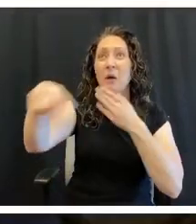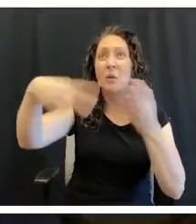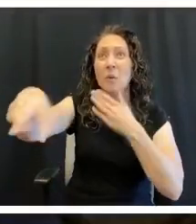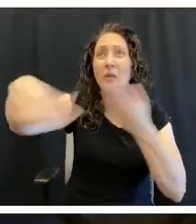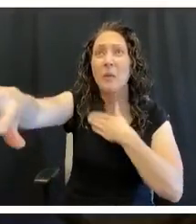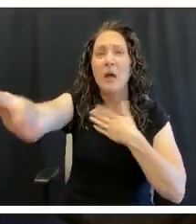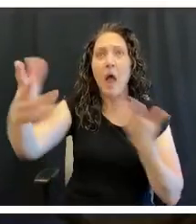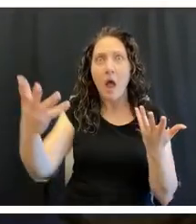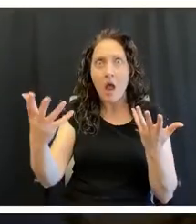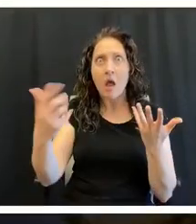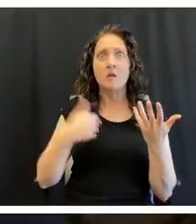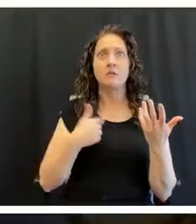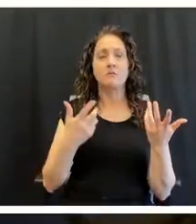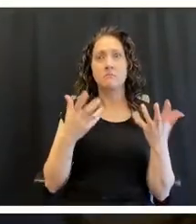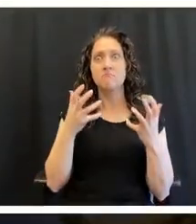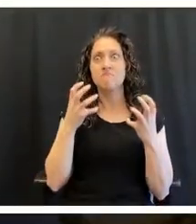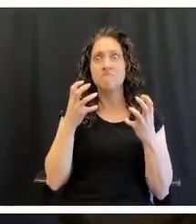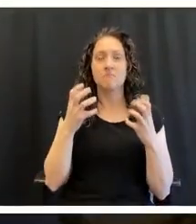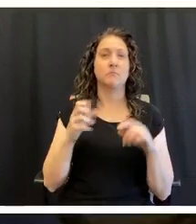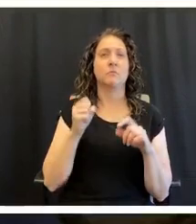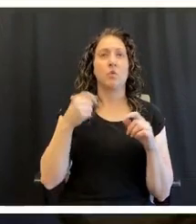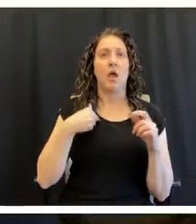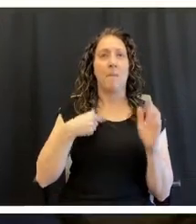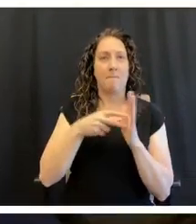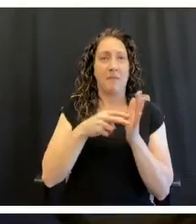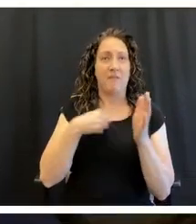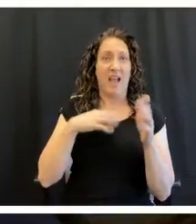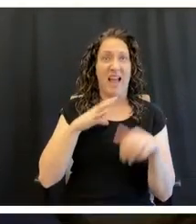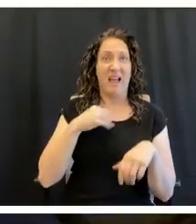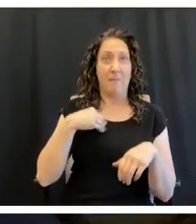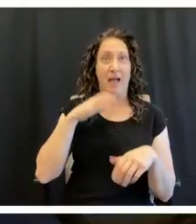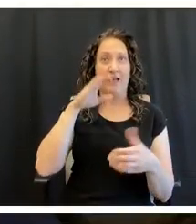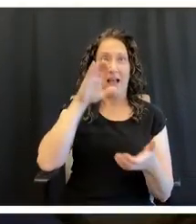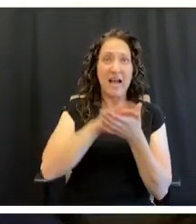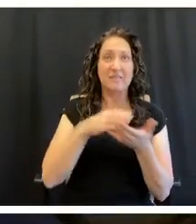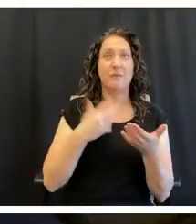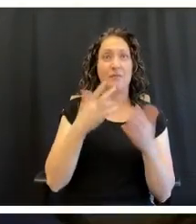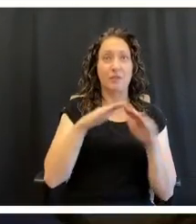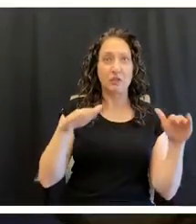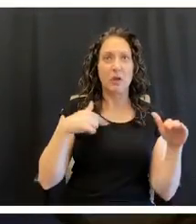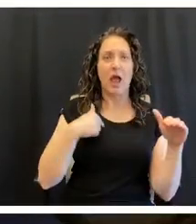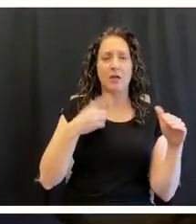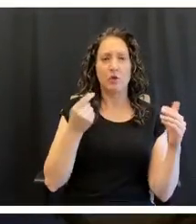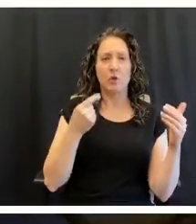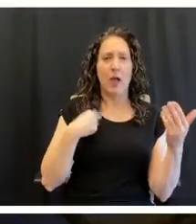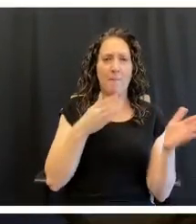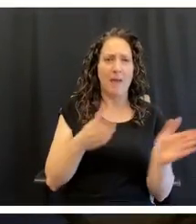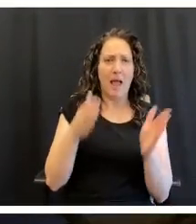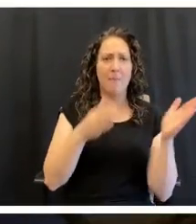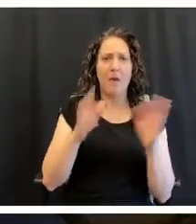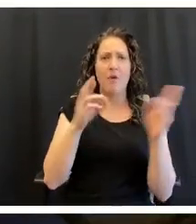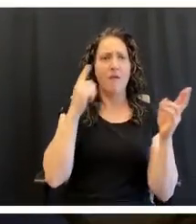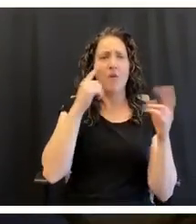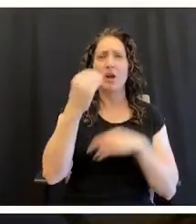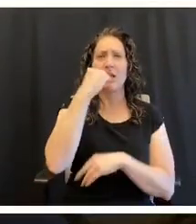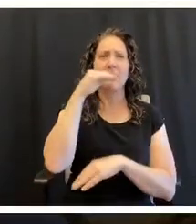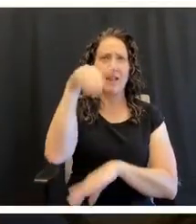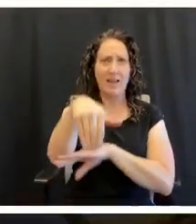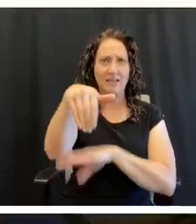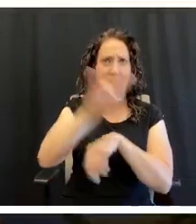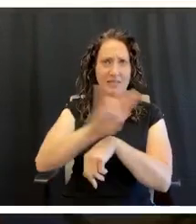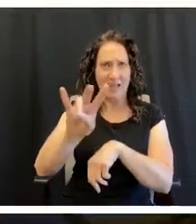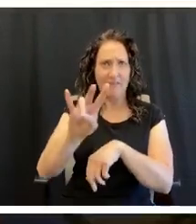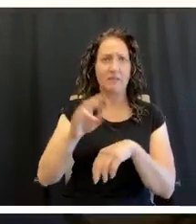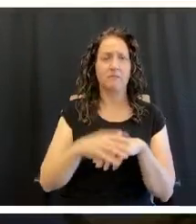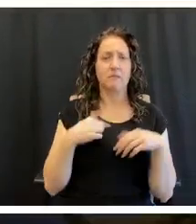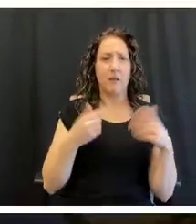breakfast, lunch, and dinner for my family of seven, husband, three kids, and my older parents, for at least a week. I'm